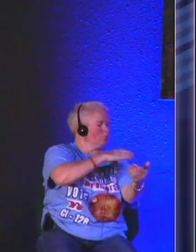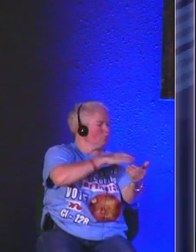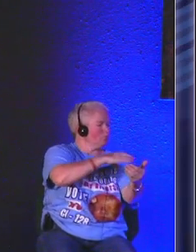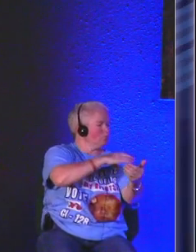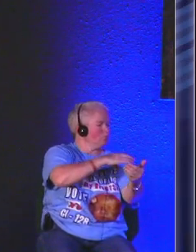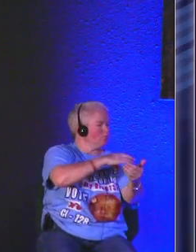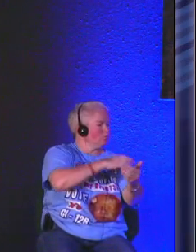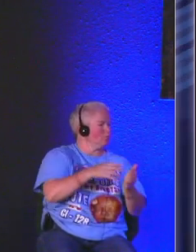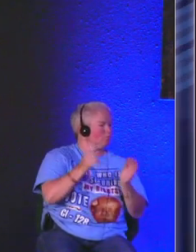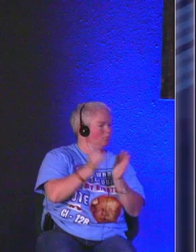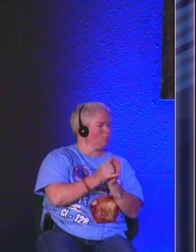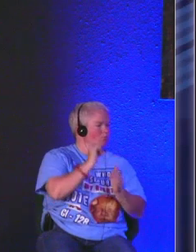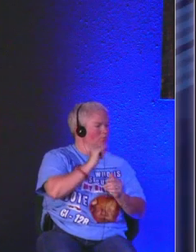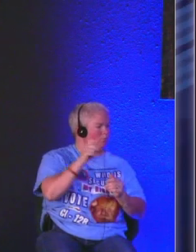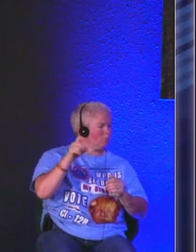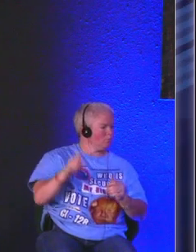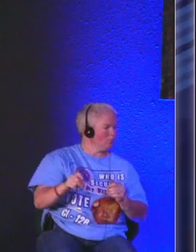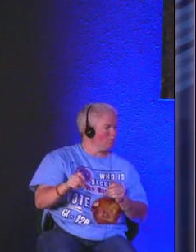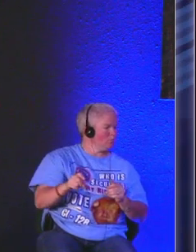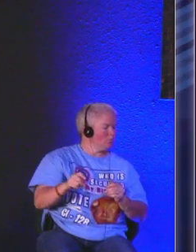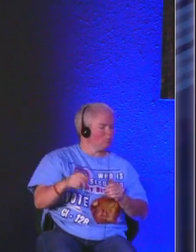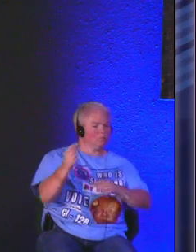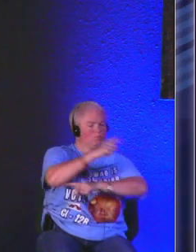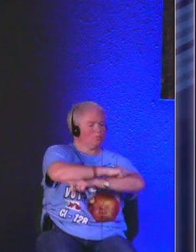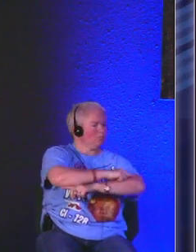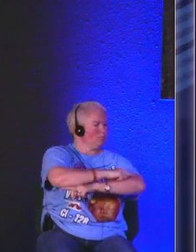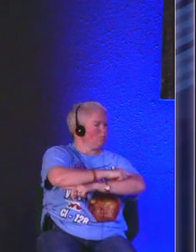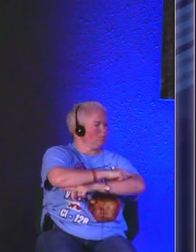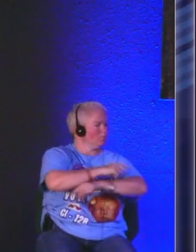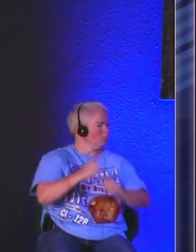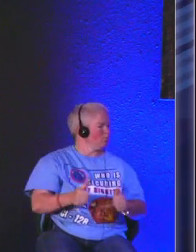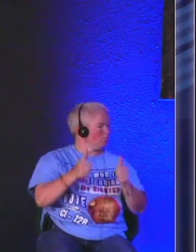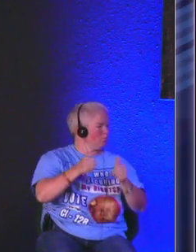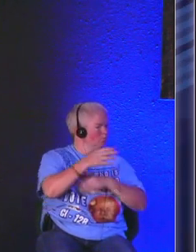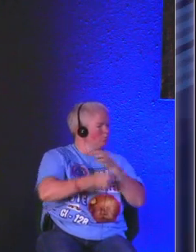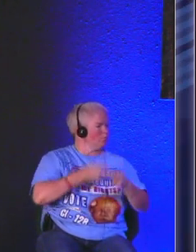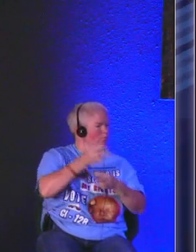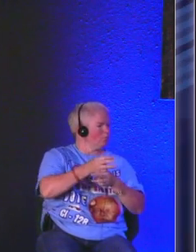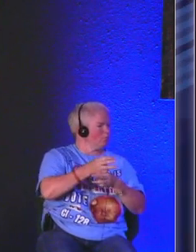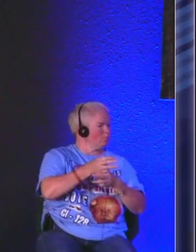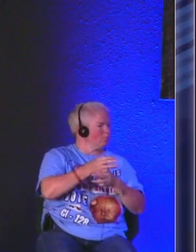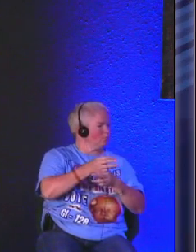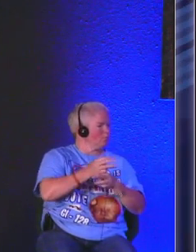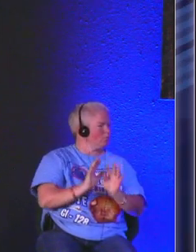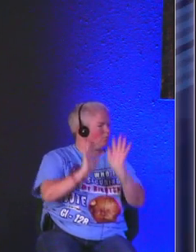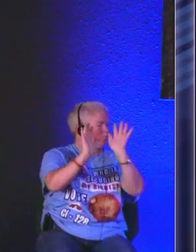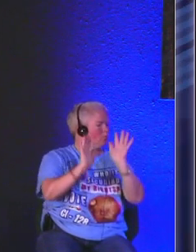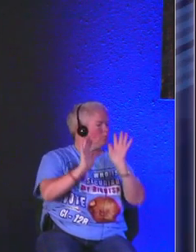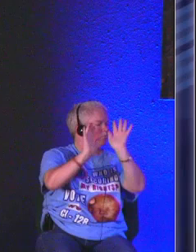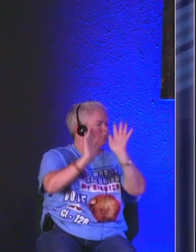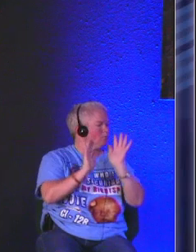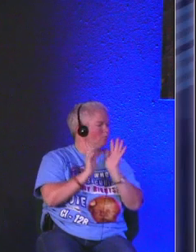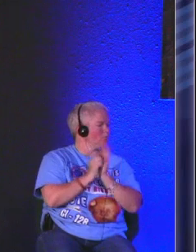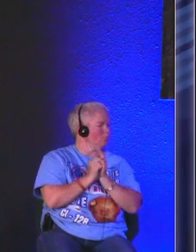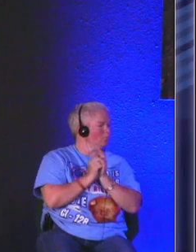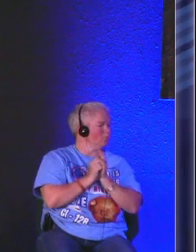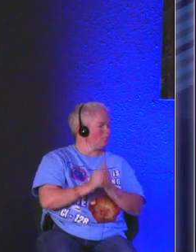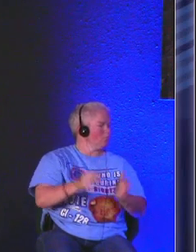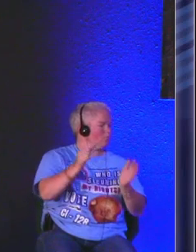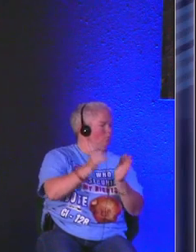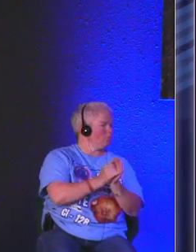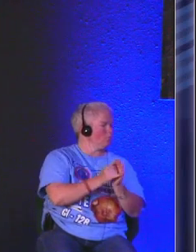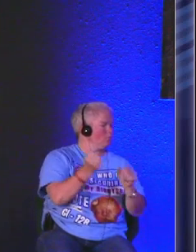strength that I rely upon daily to survive this world it is in his